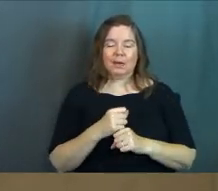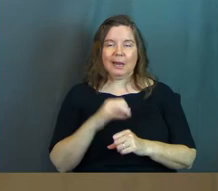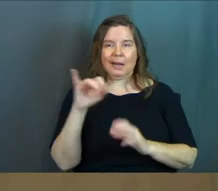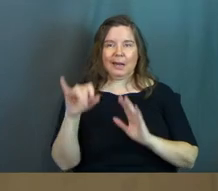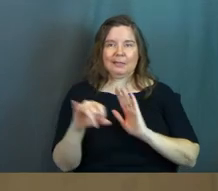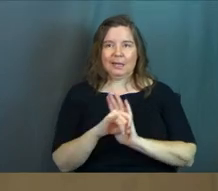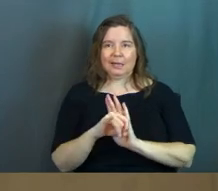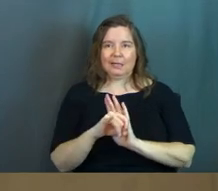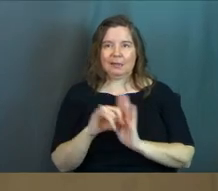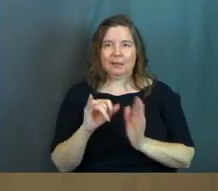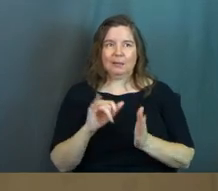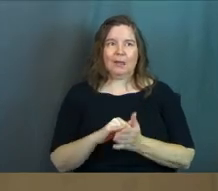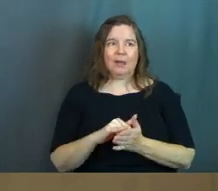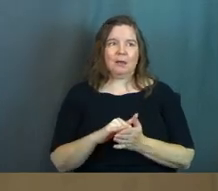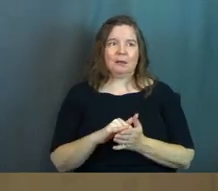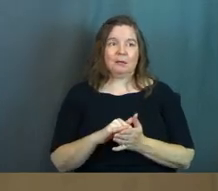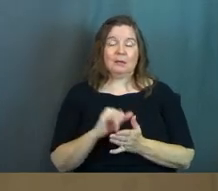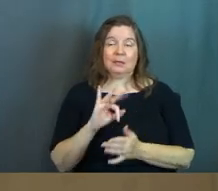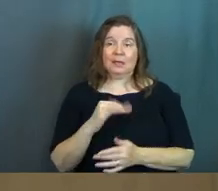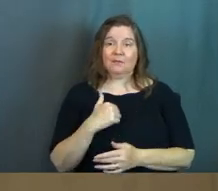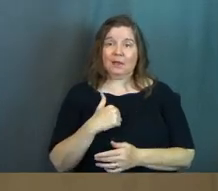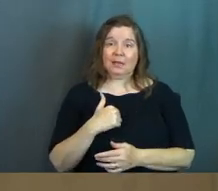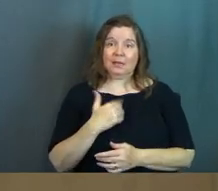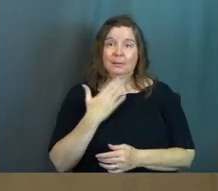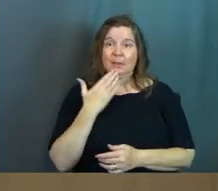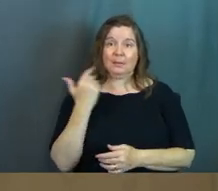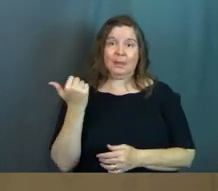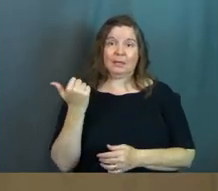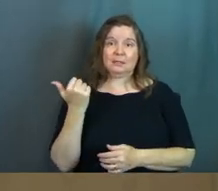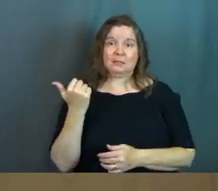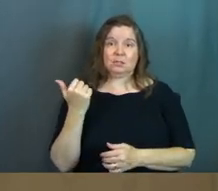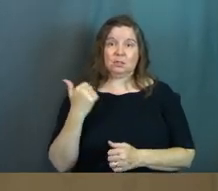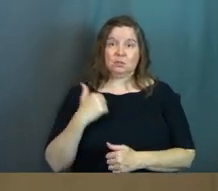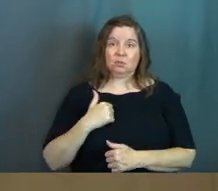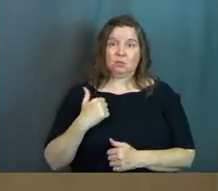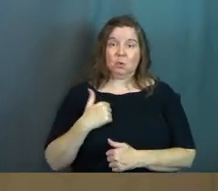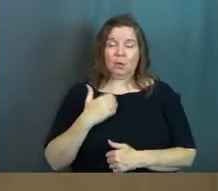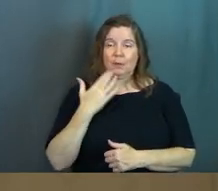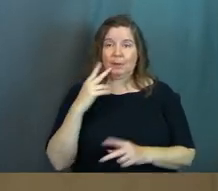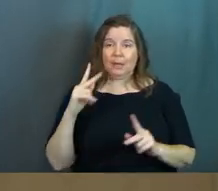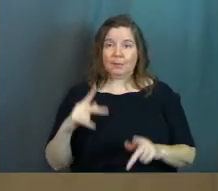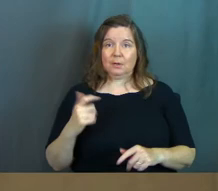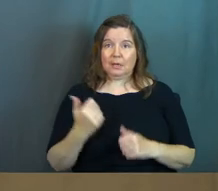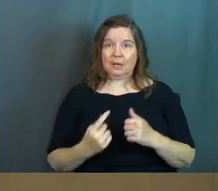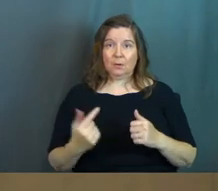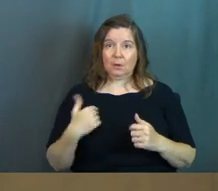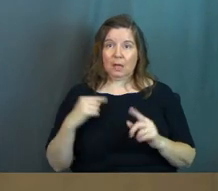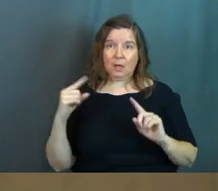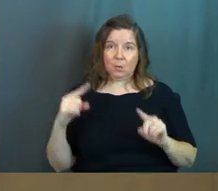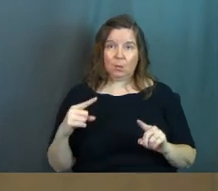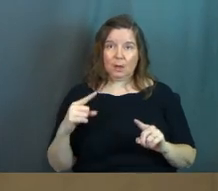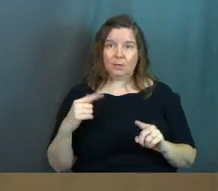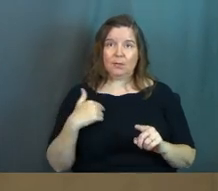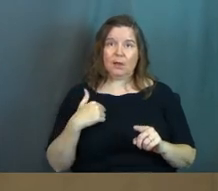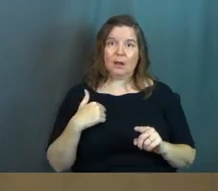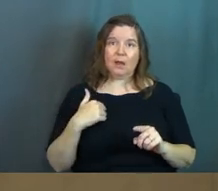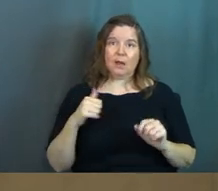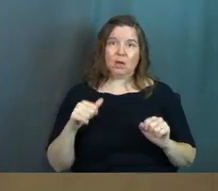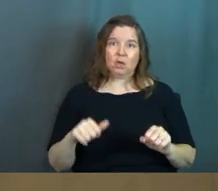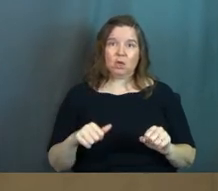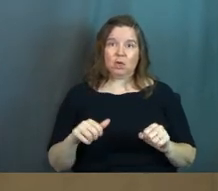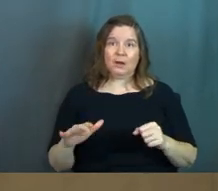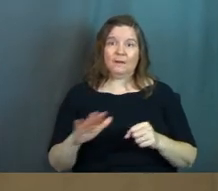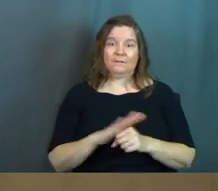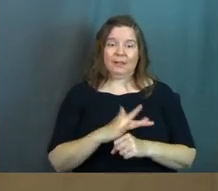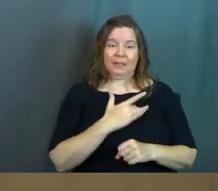an identity that if I could be the best soldier or best person anywhere I went, that I could